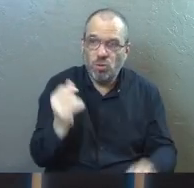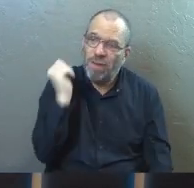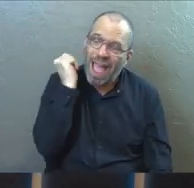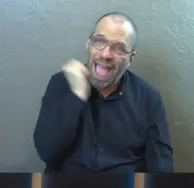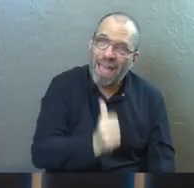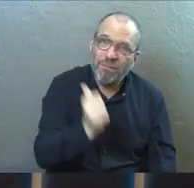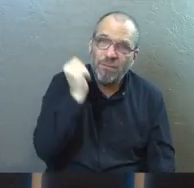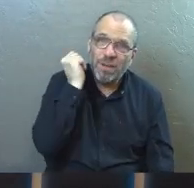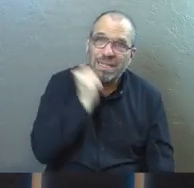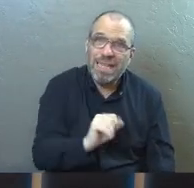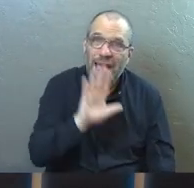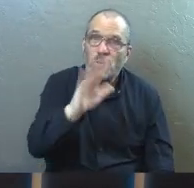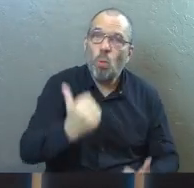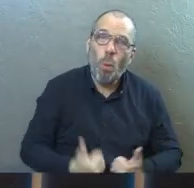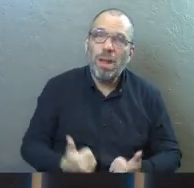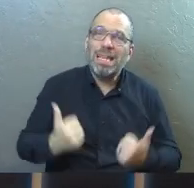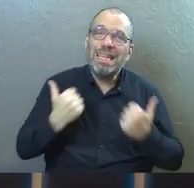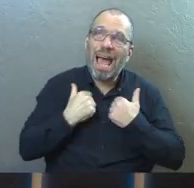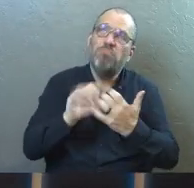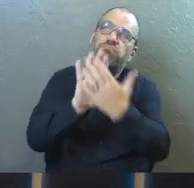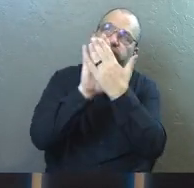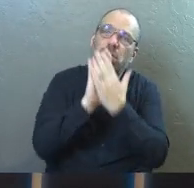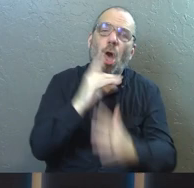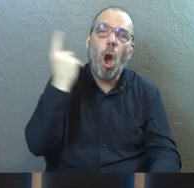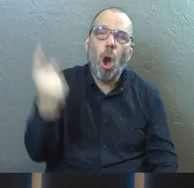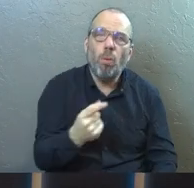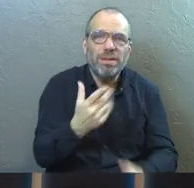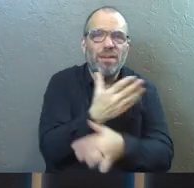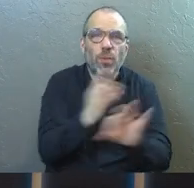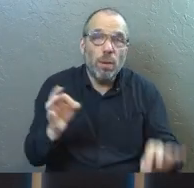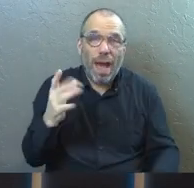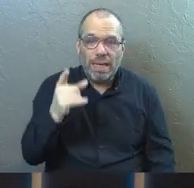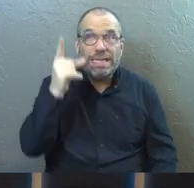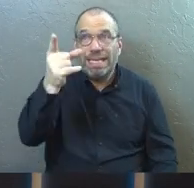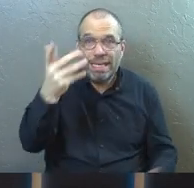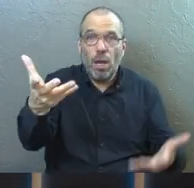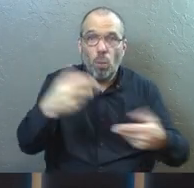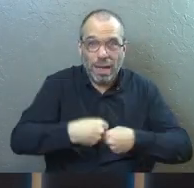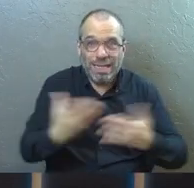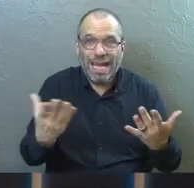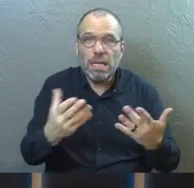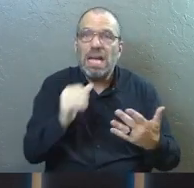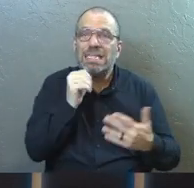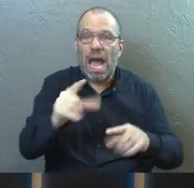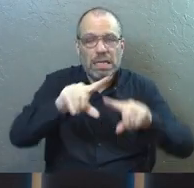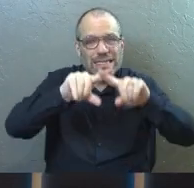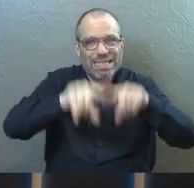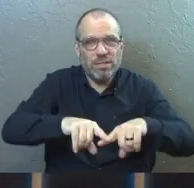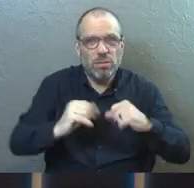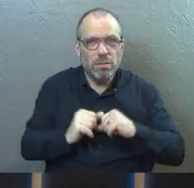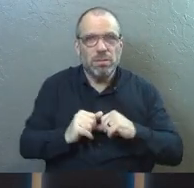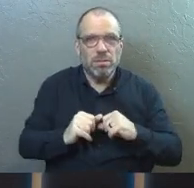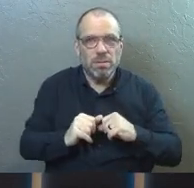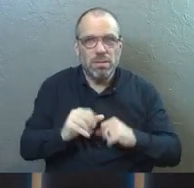single day of your walk. It's always free because God walks in unconditional love.